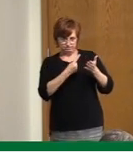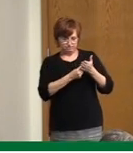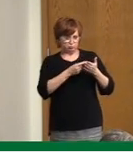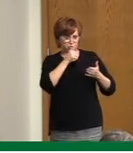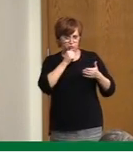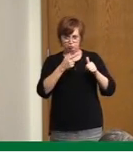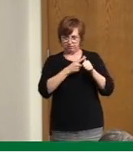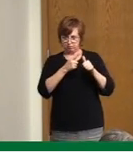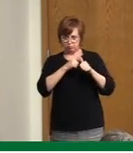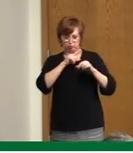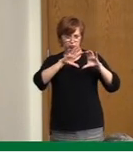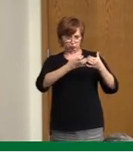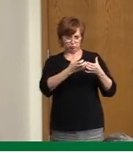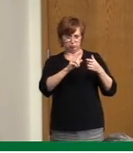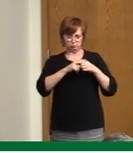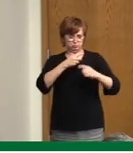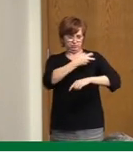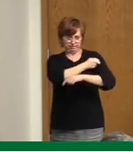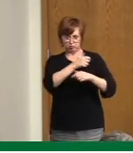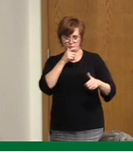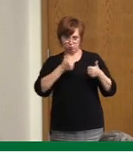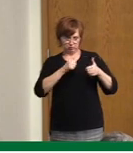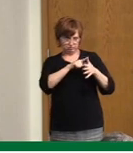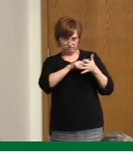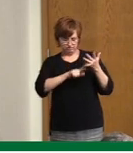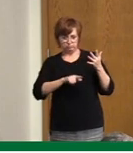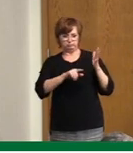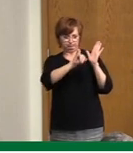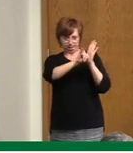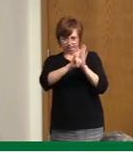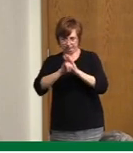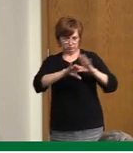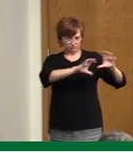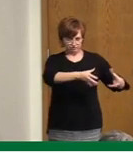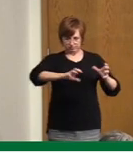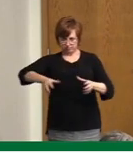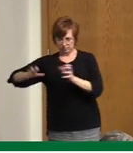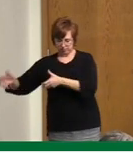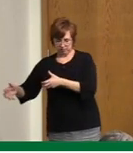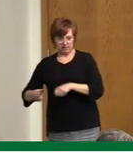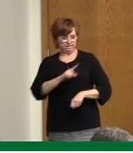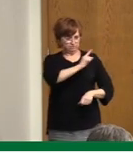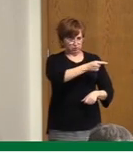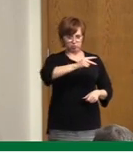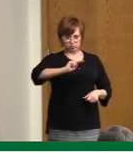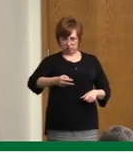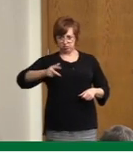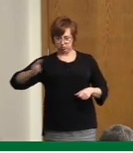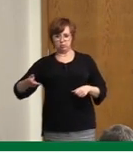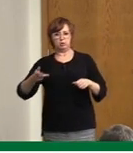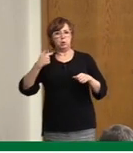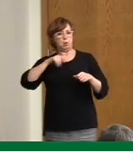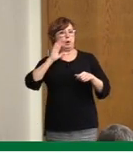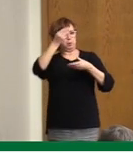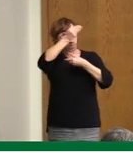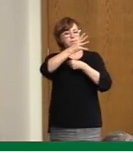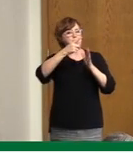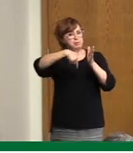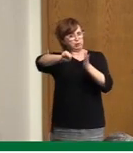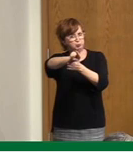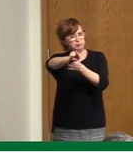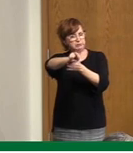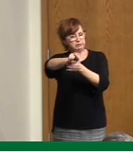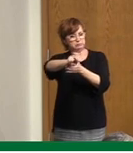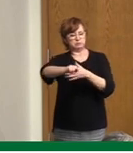There will be more detail on this presentation next week. But it's no surprise that we expect healthcare workers and the residents in our